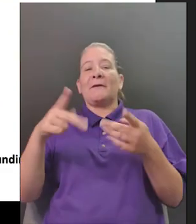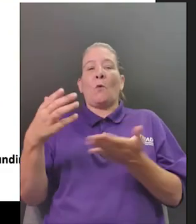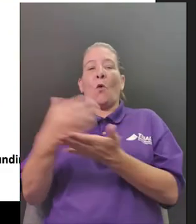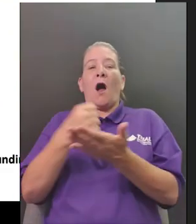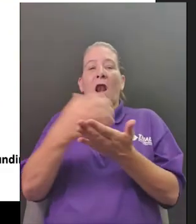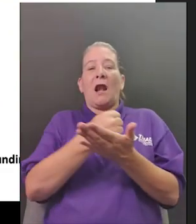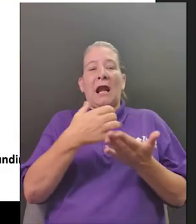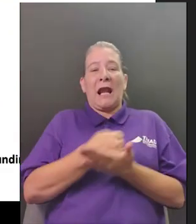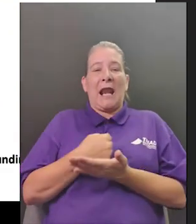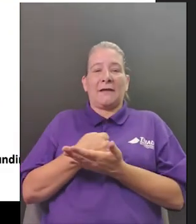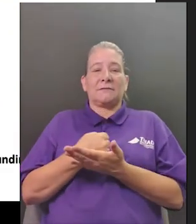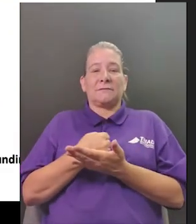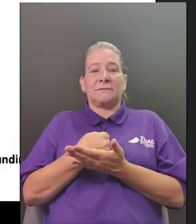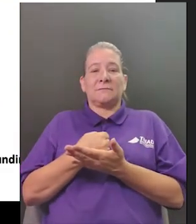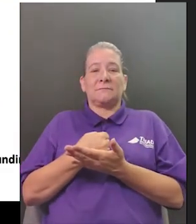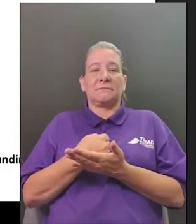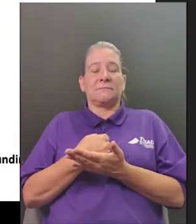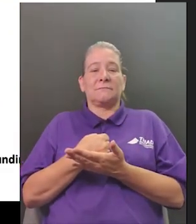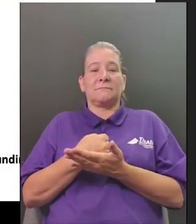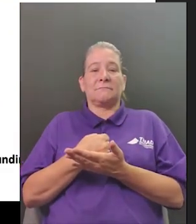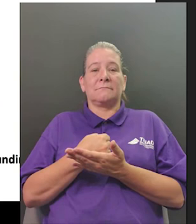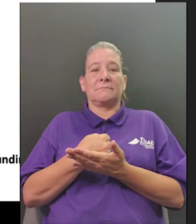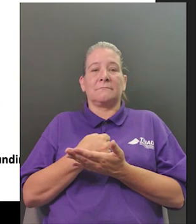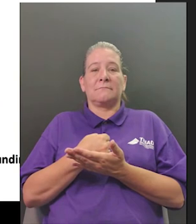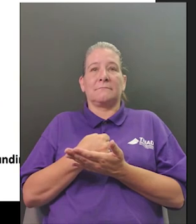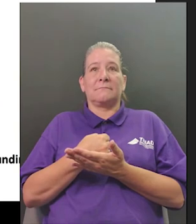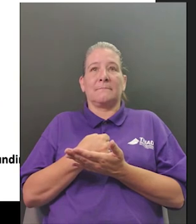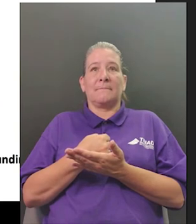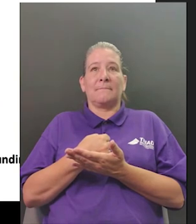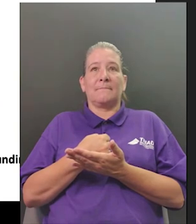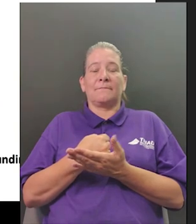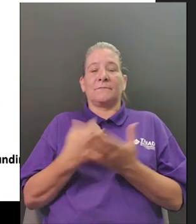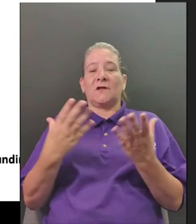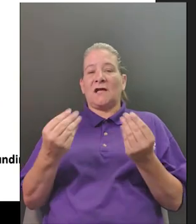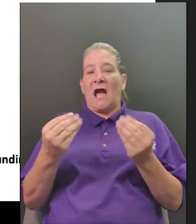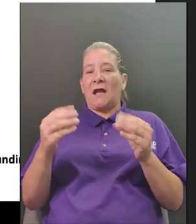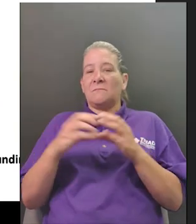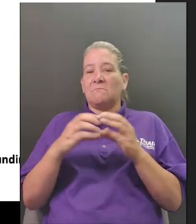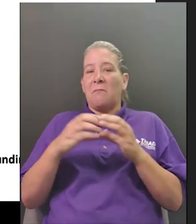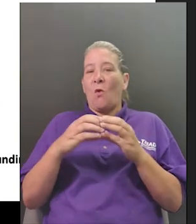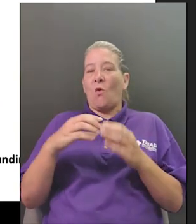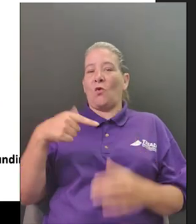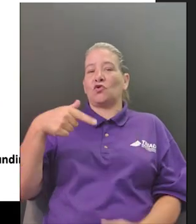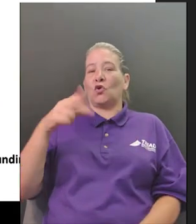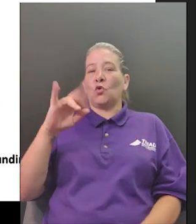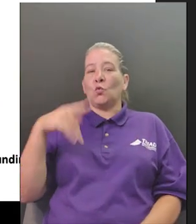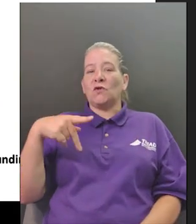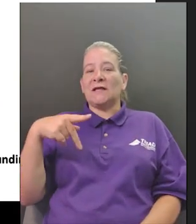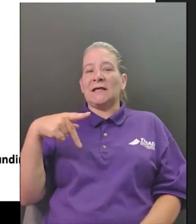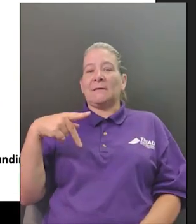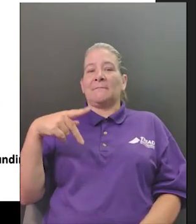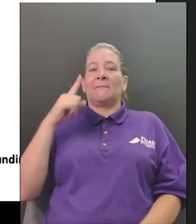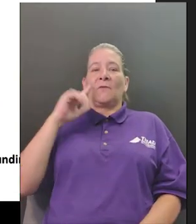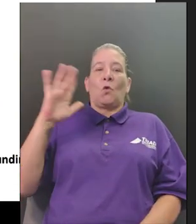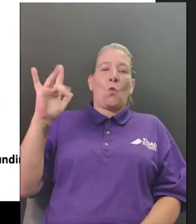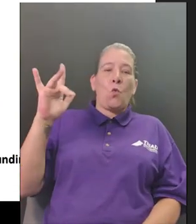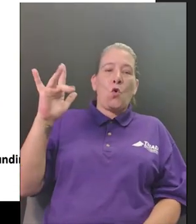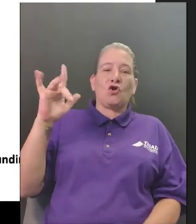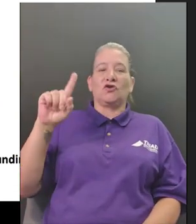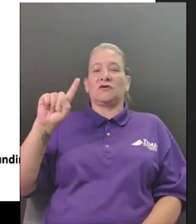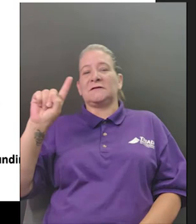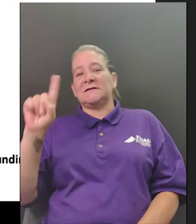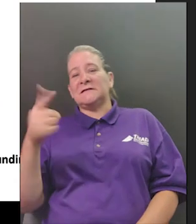um and let's see tea towels coffee tea bags pen paper